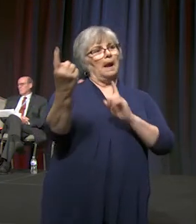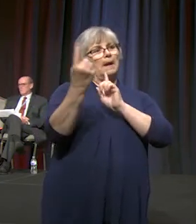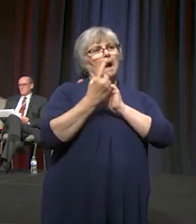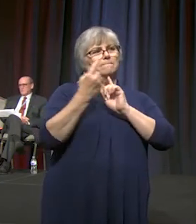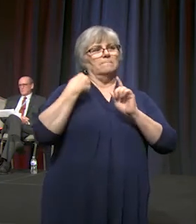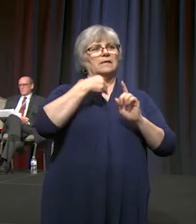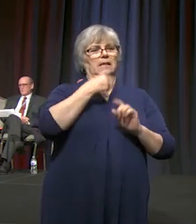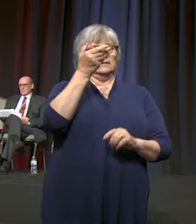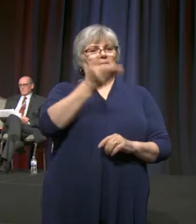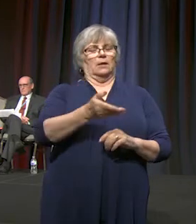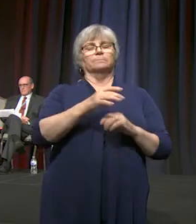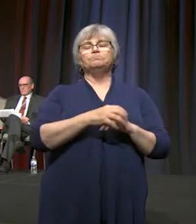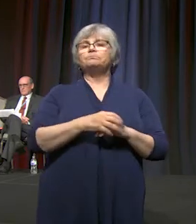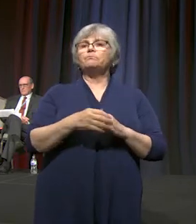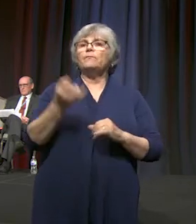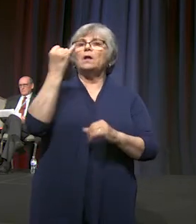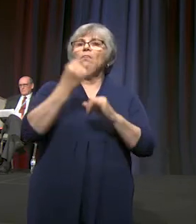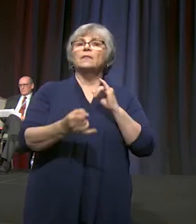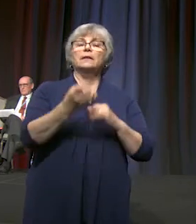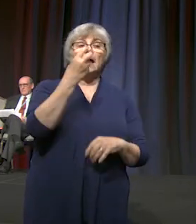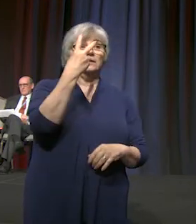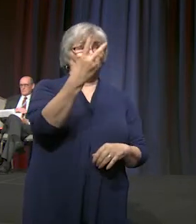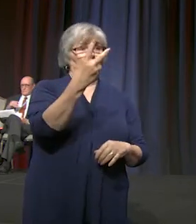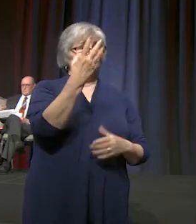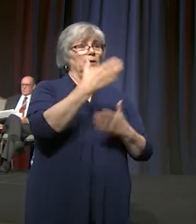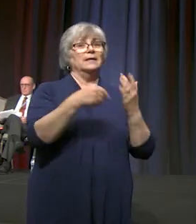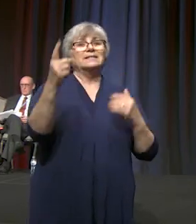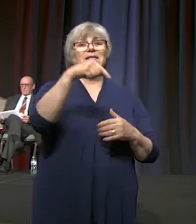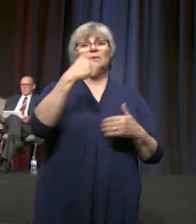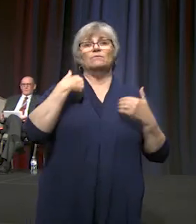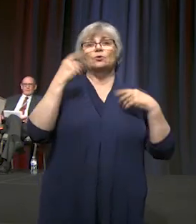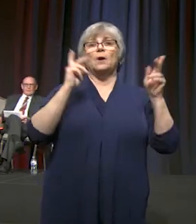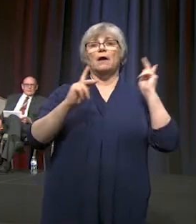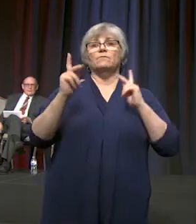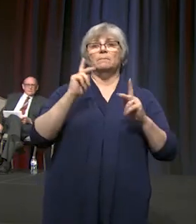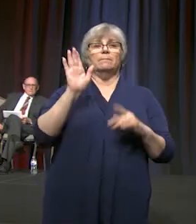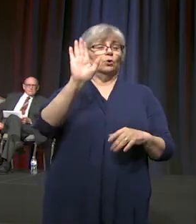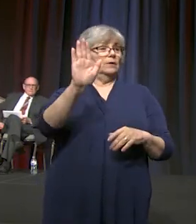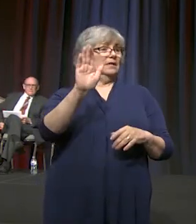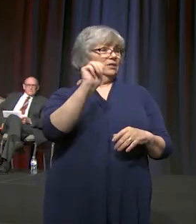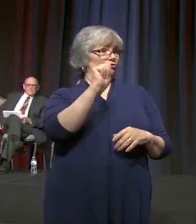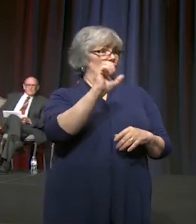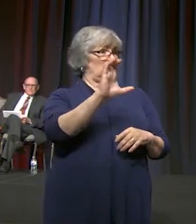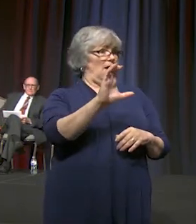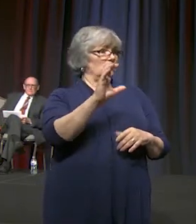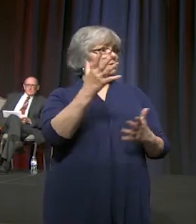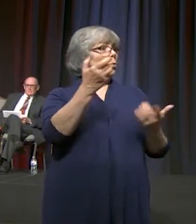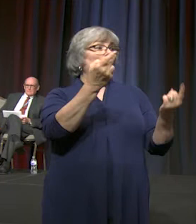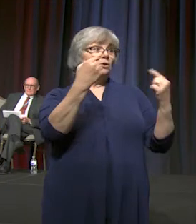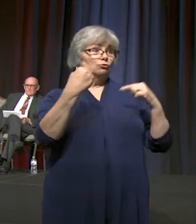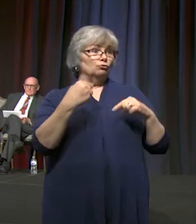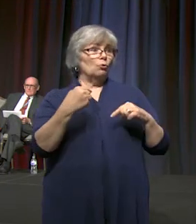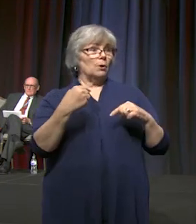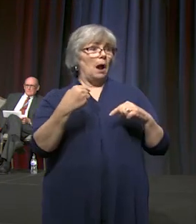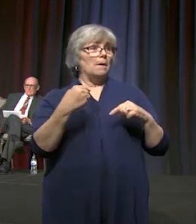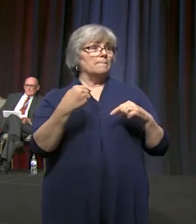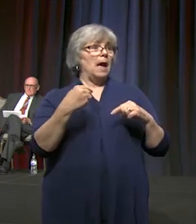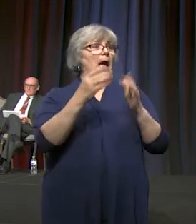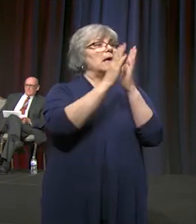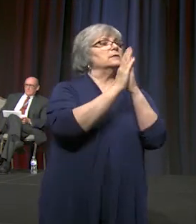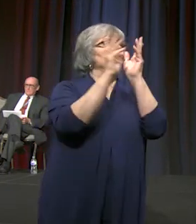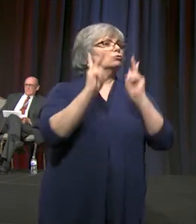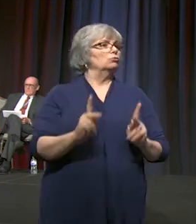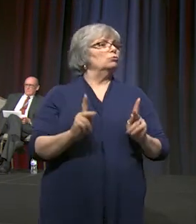there. The final two, some of you have people in your conference who might want to come as an intercessory